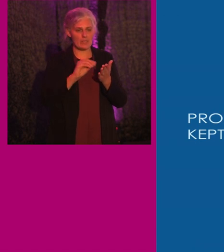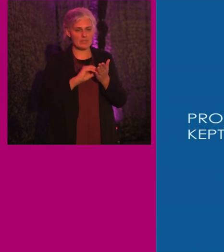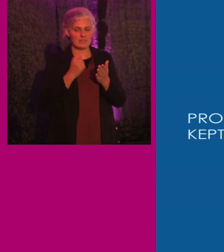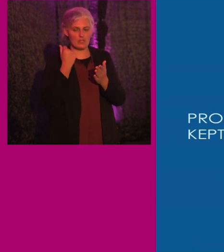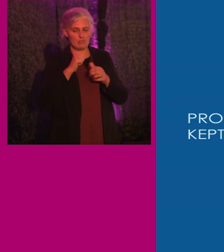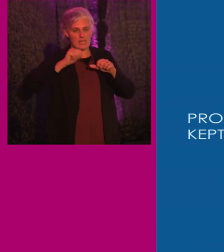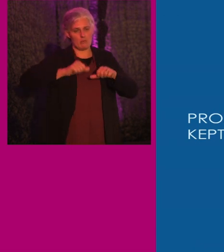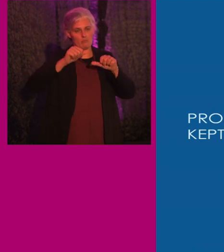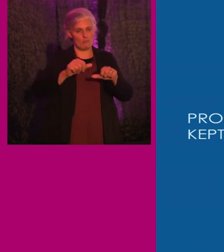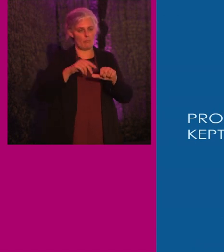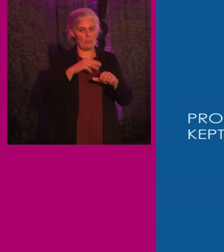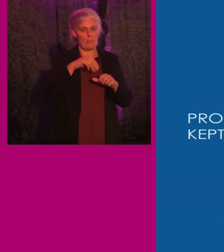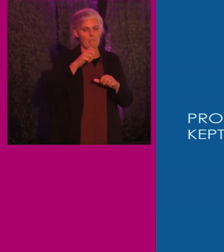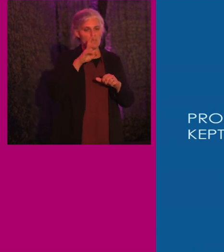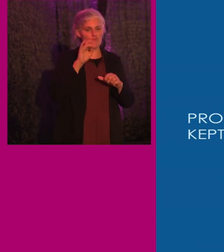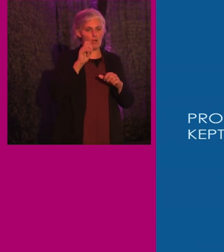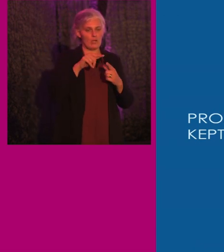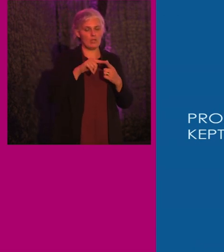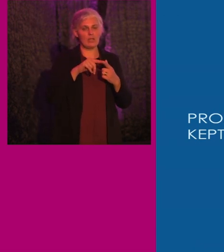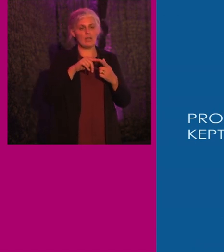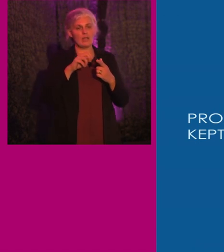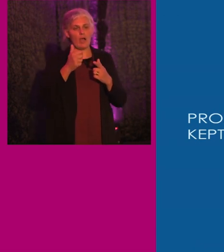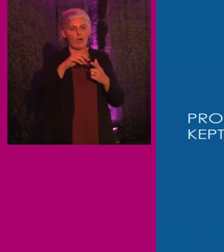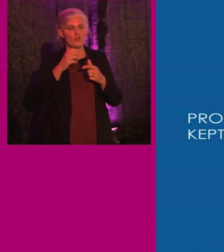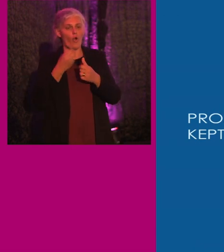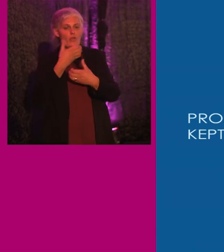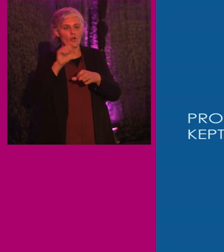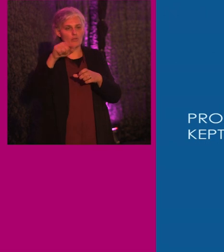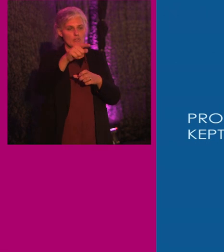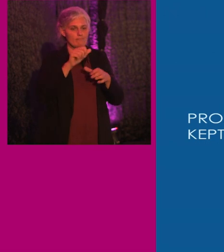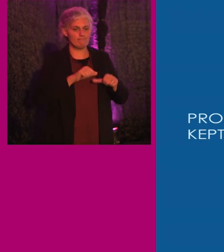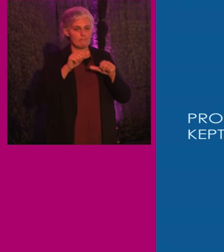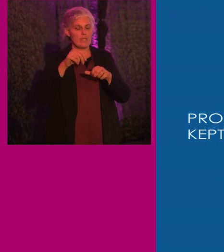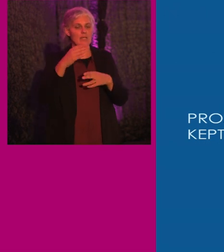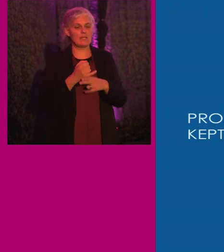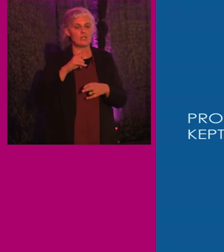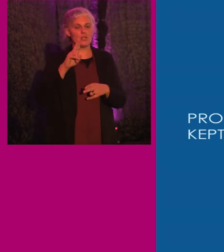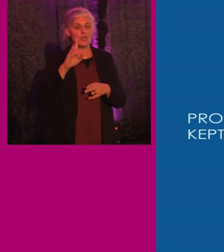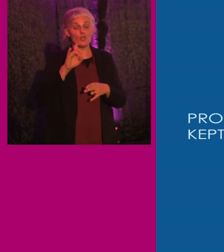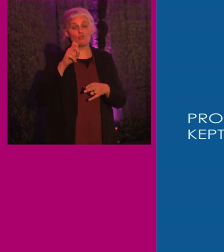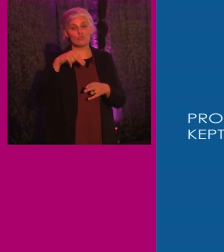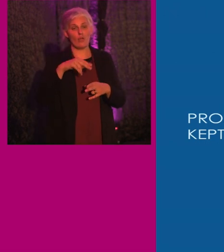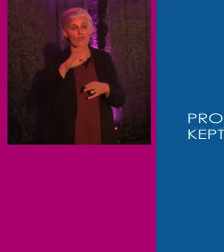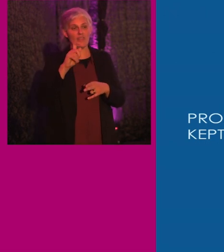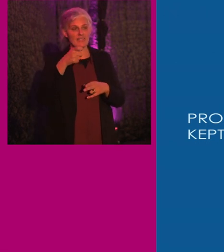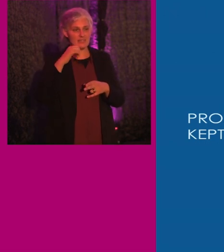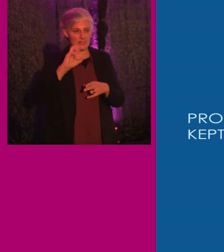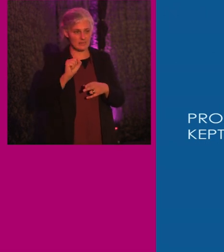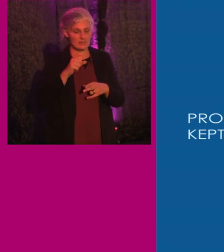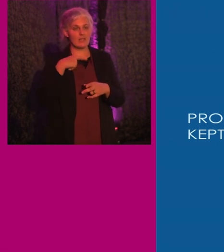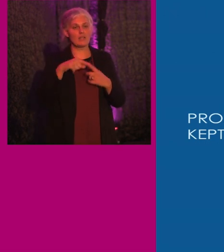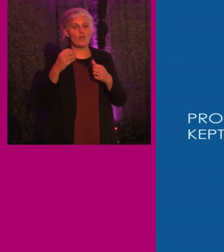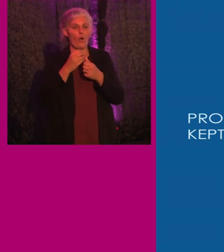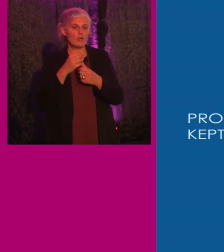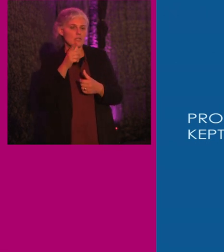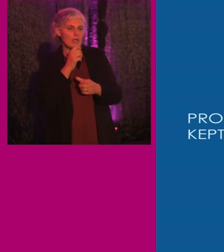agreement between the Metropolitan Transit Authority of Harris County in Houston, Texas and blind transit riders about the